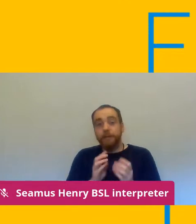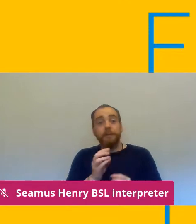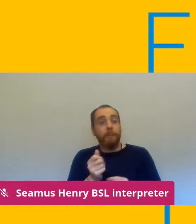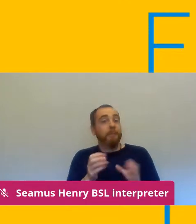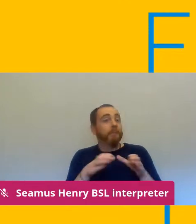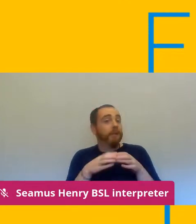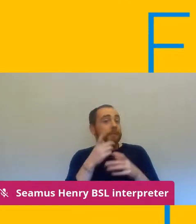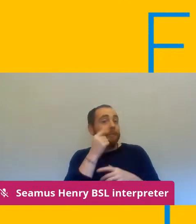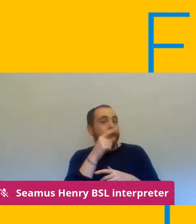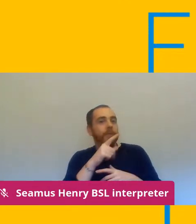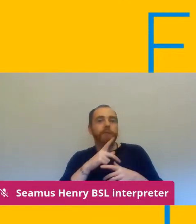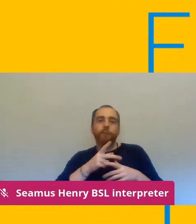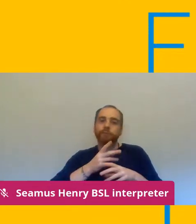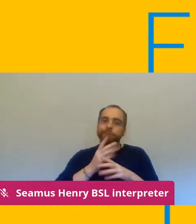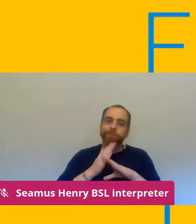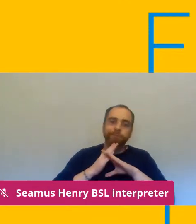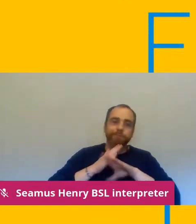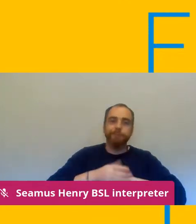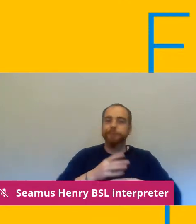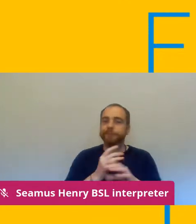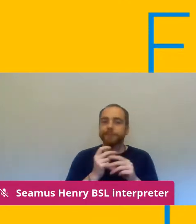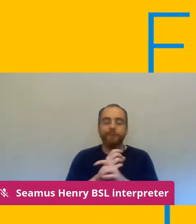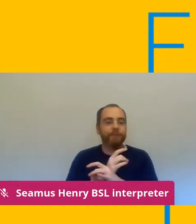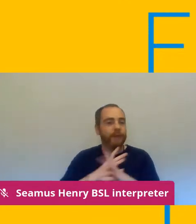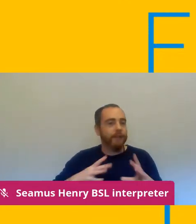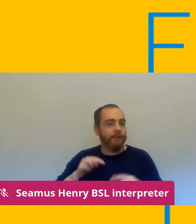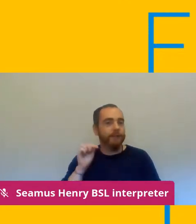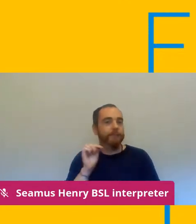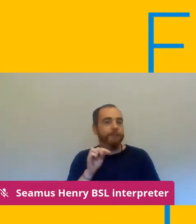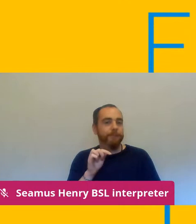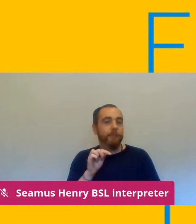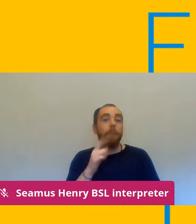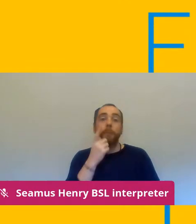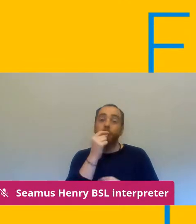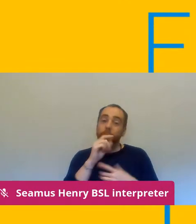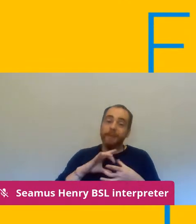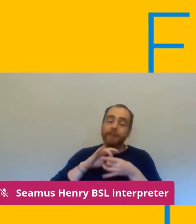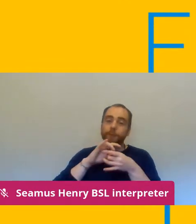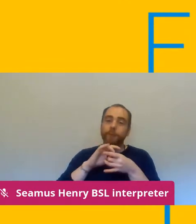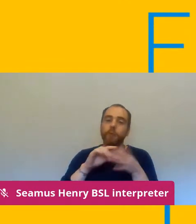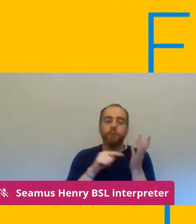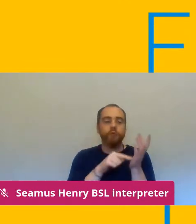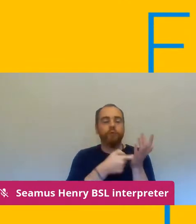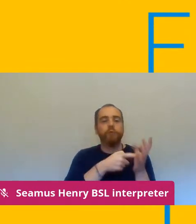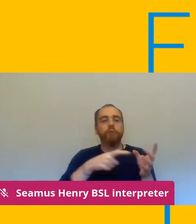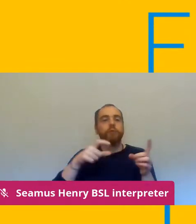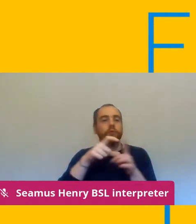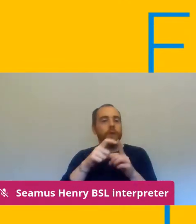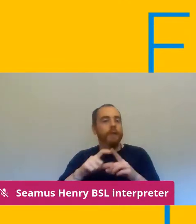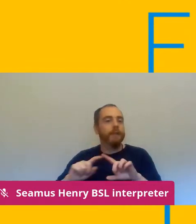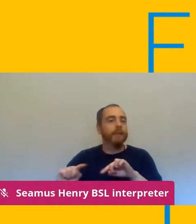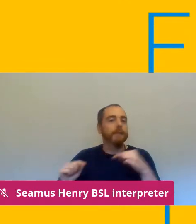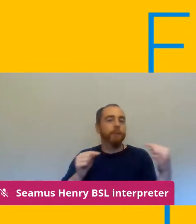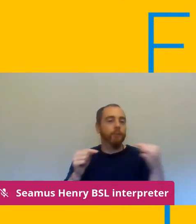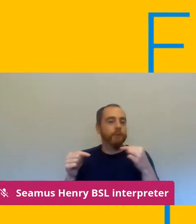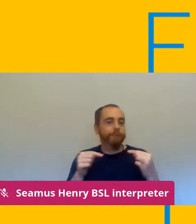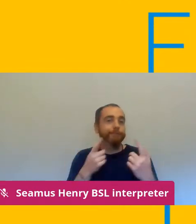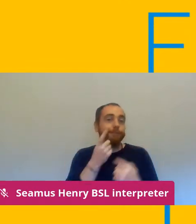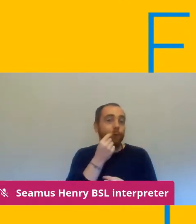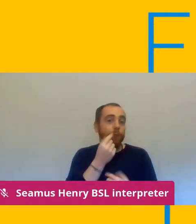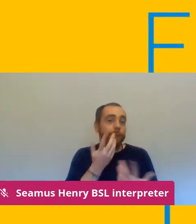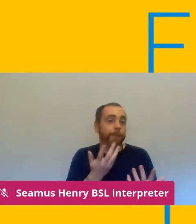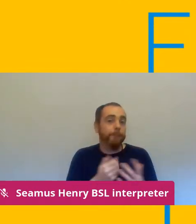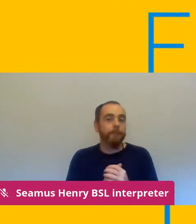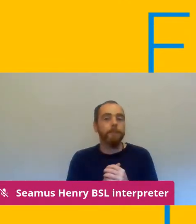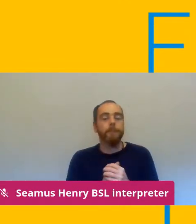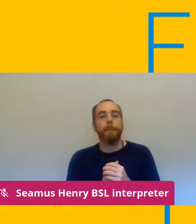and um introduce a trade dispute so there's a number of stages that